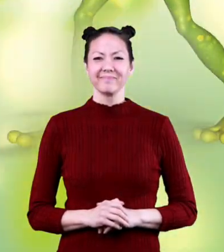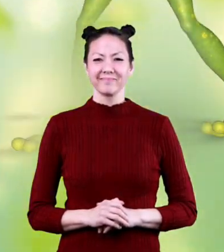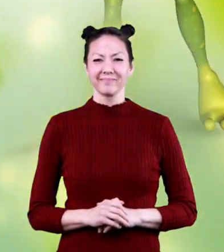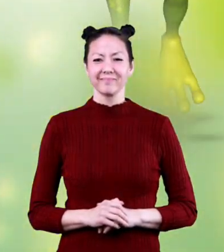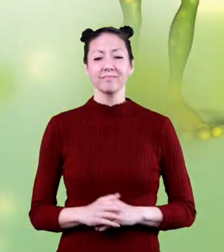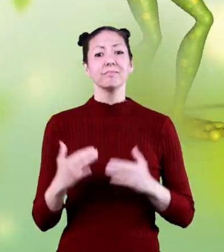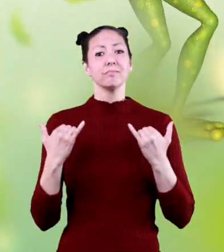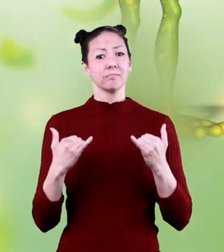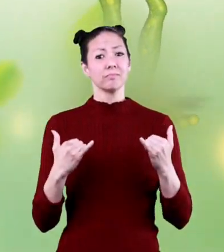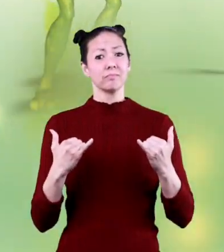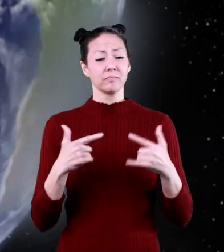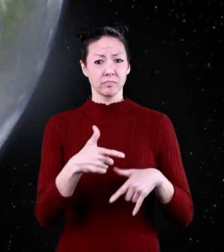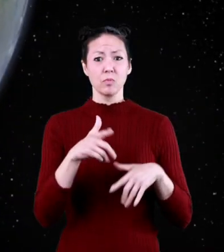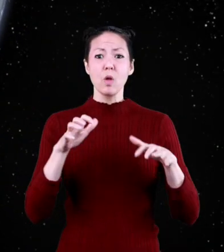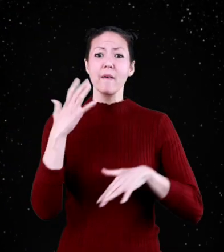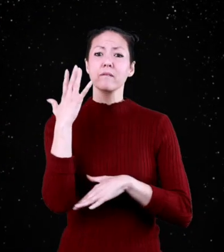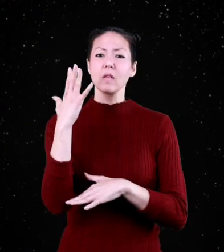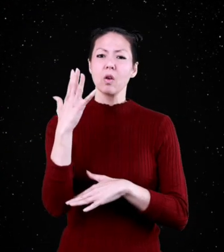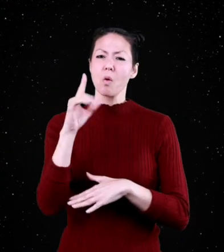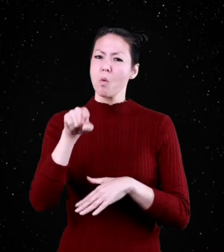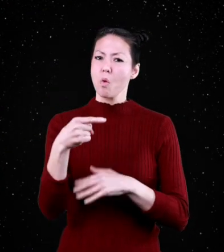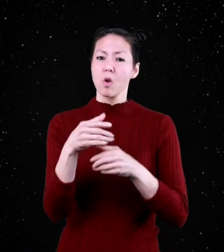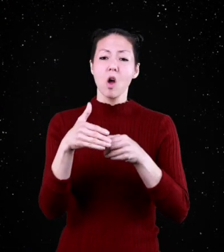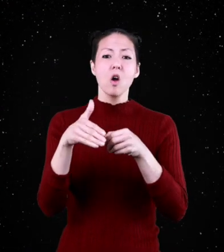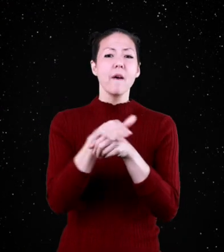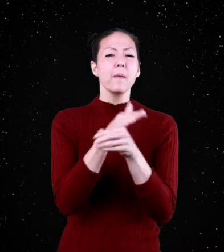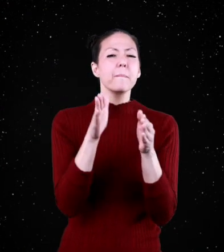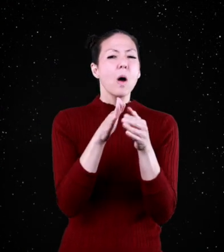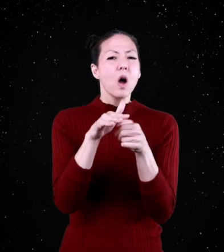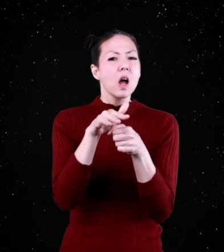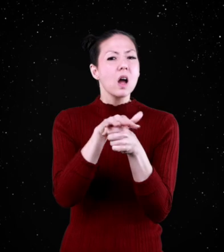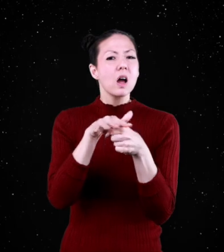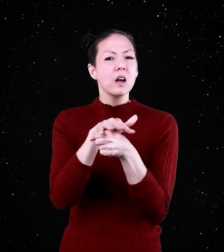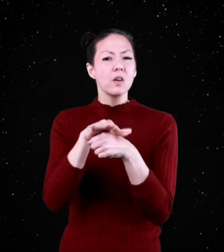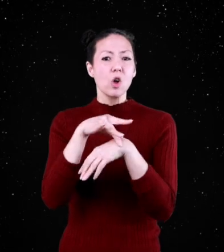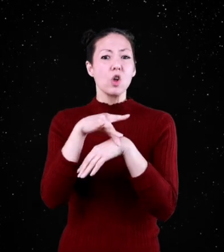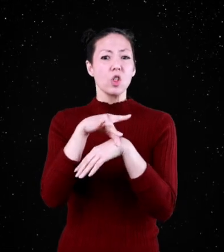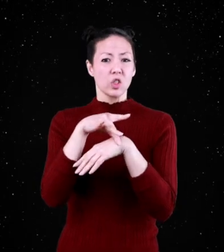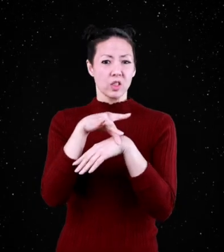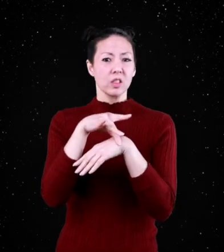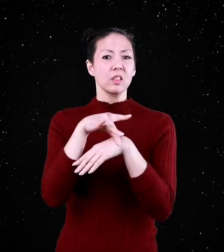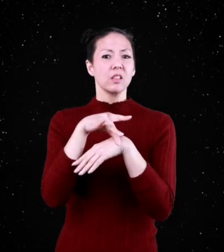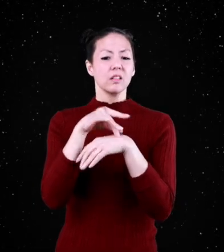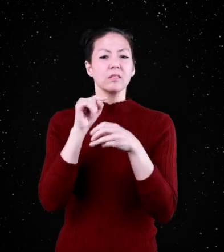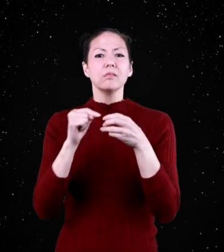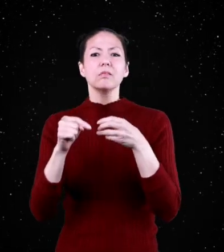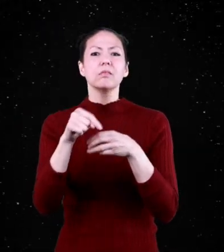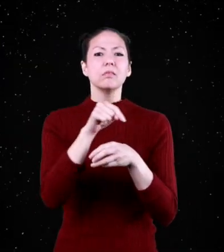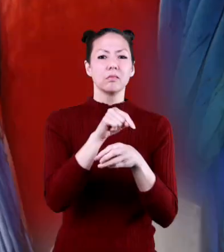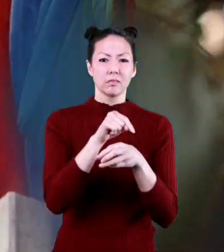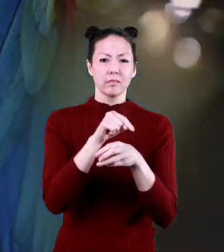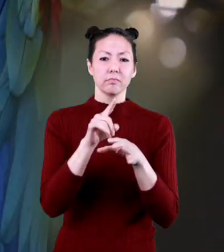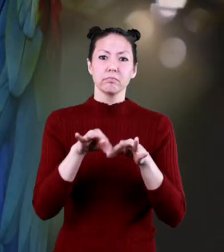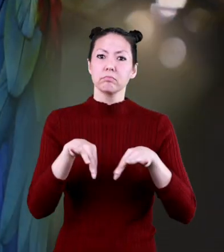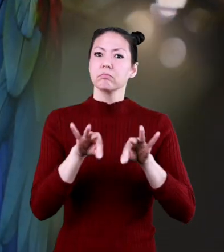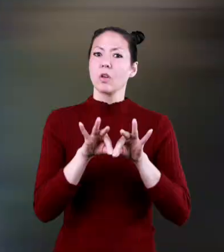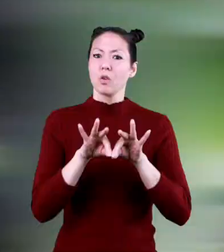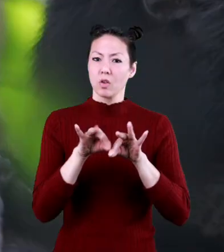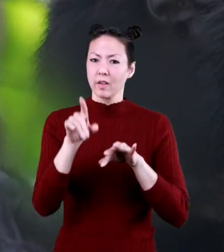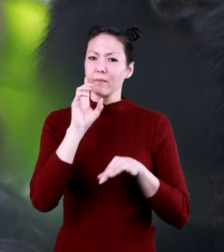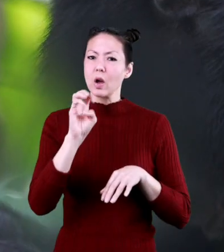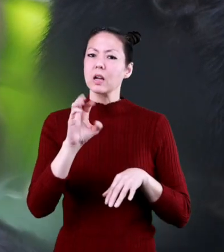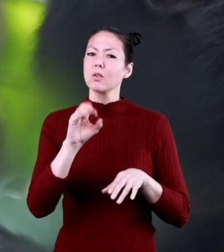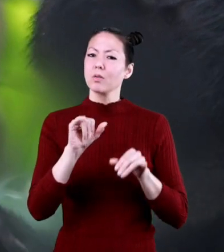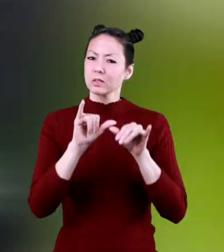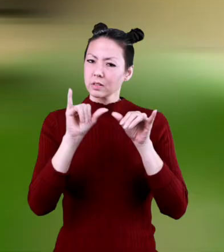rangers! Even though rainforests only cover a small area of the Earth's surface, they are a